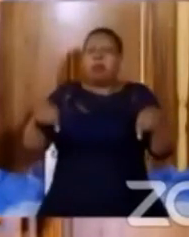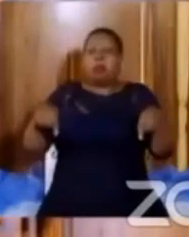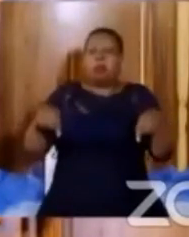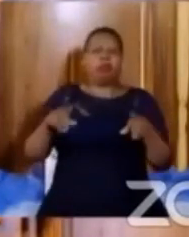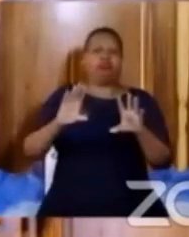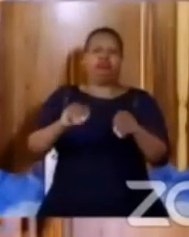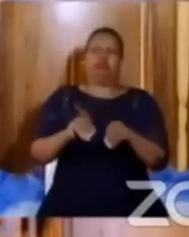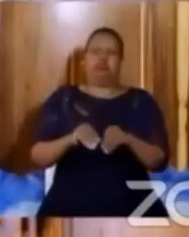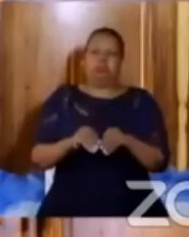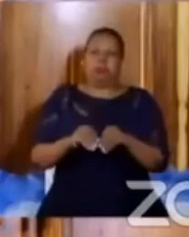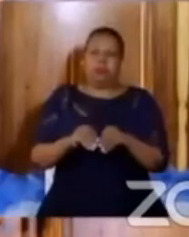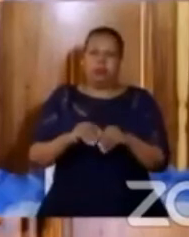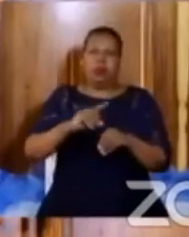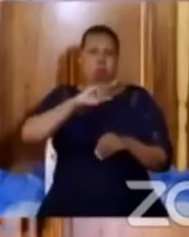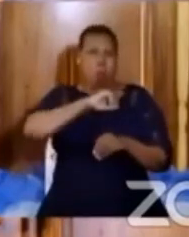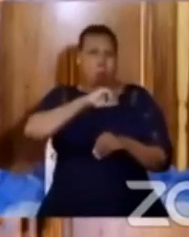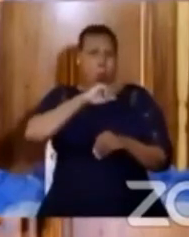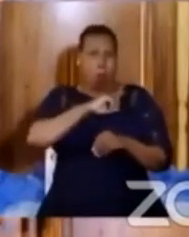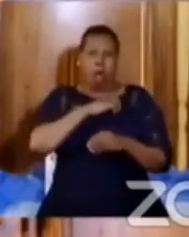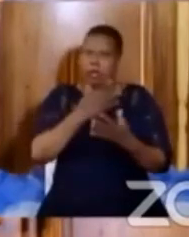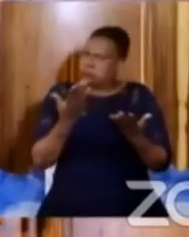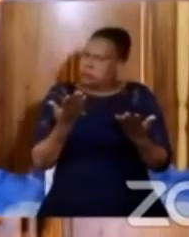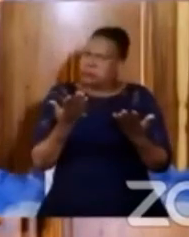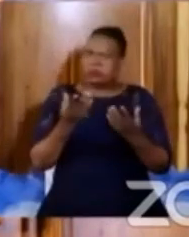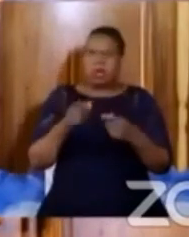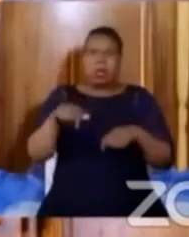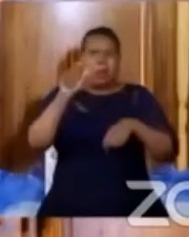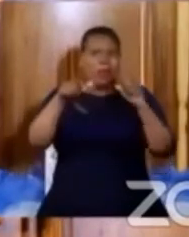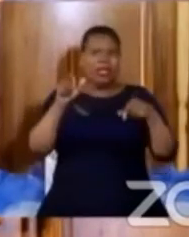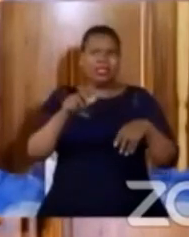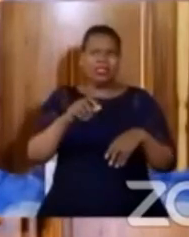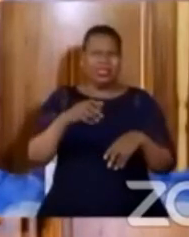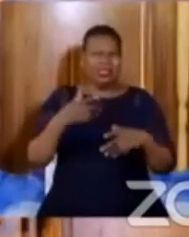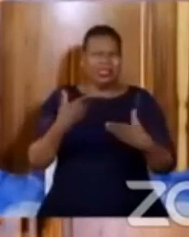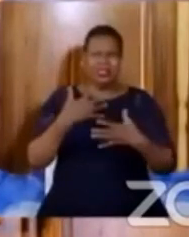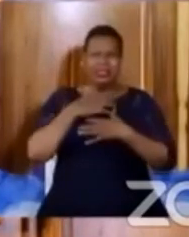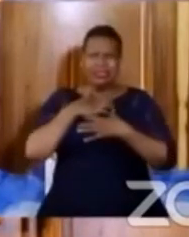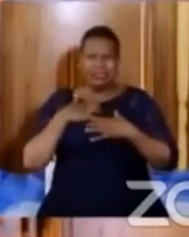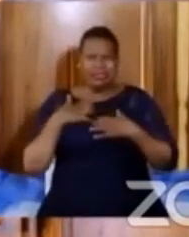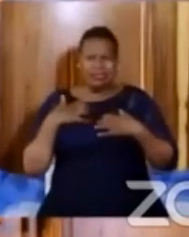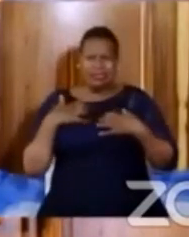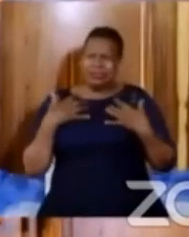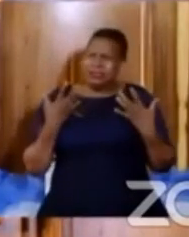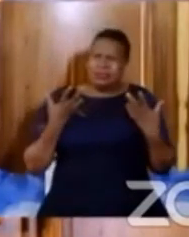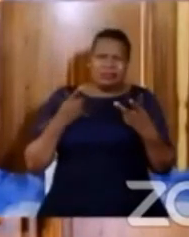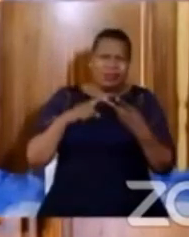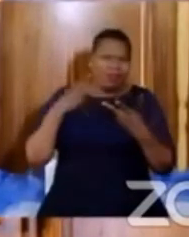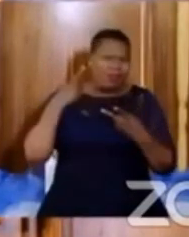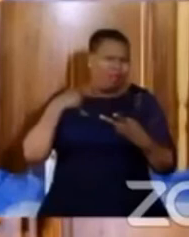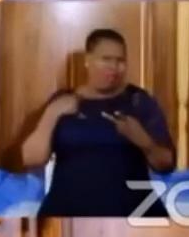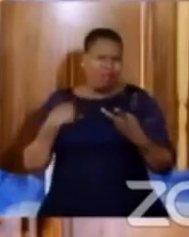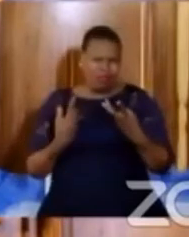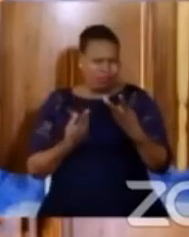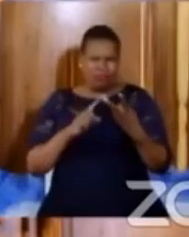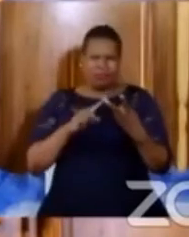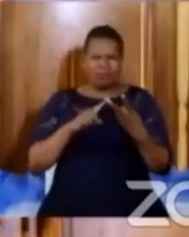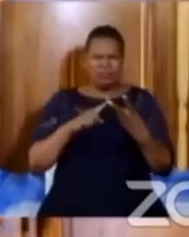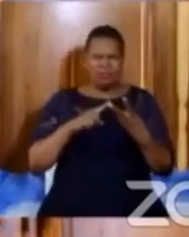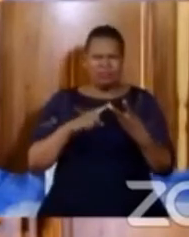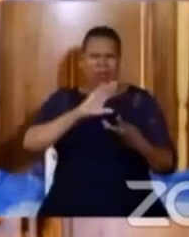words that are encouraging